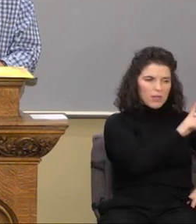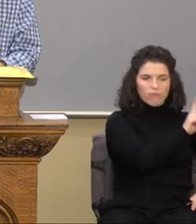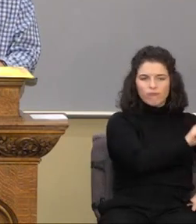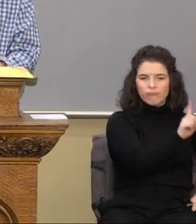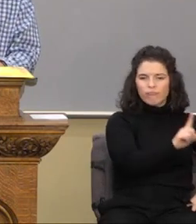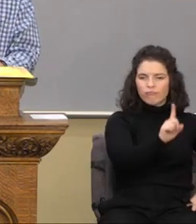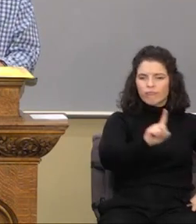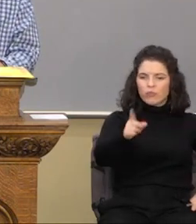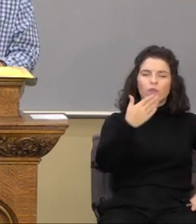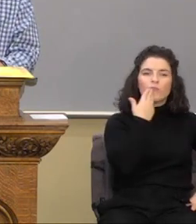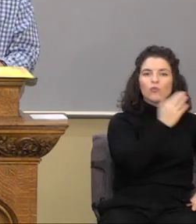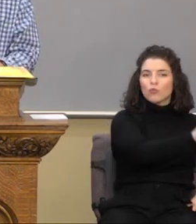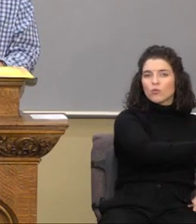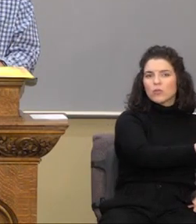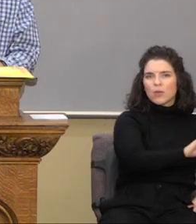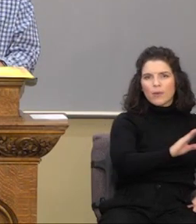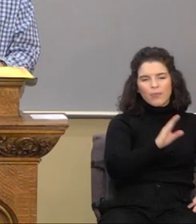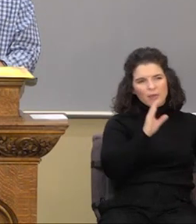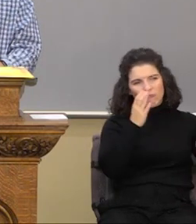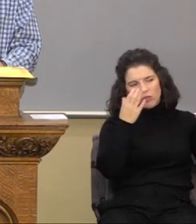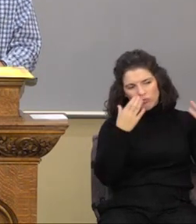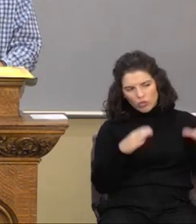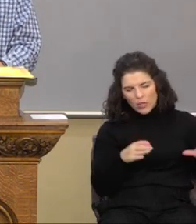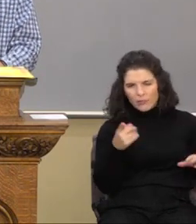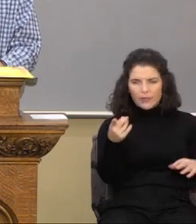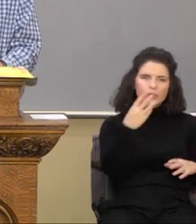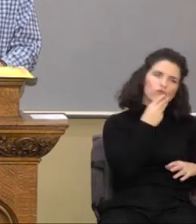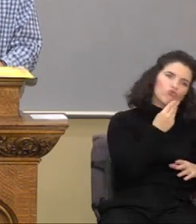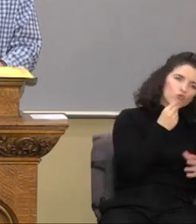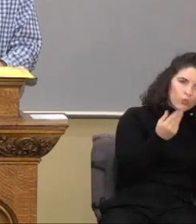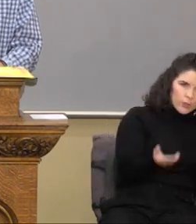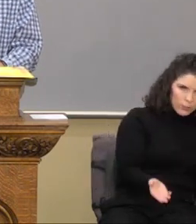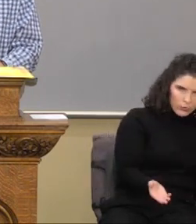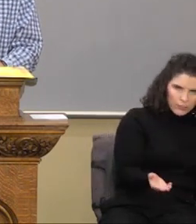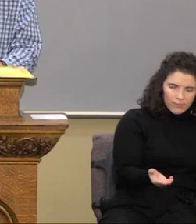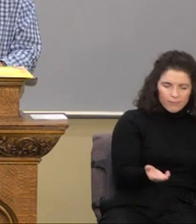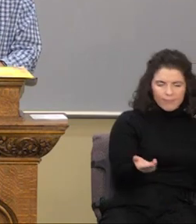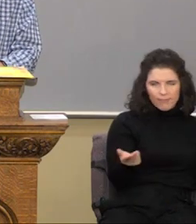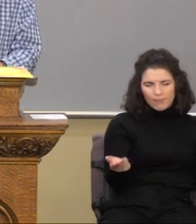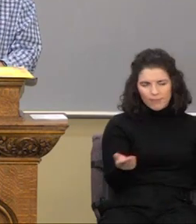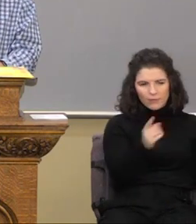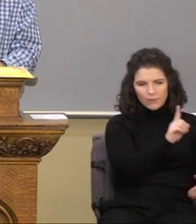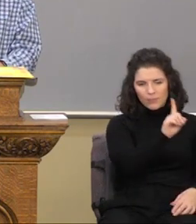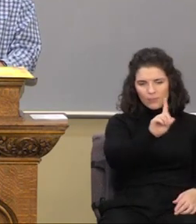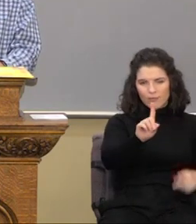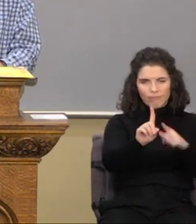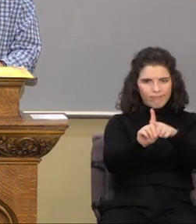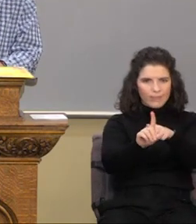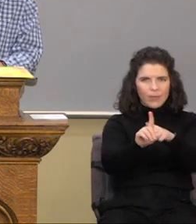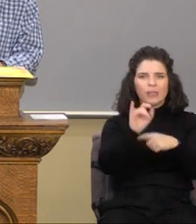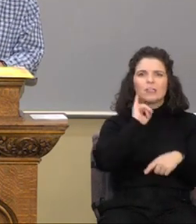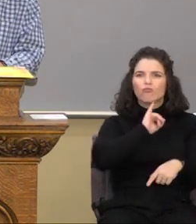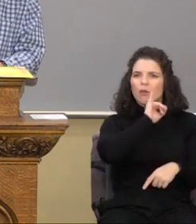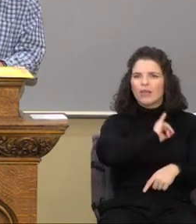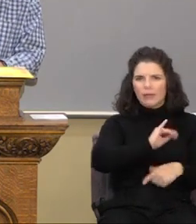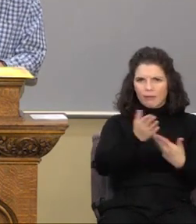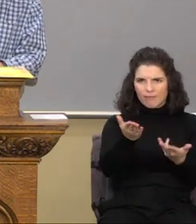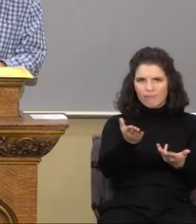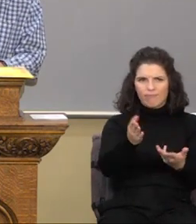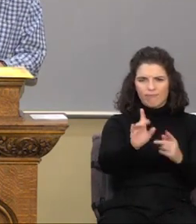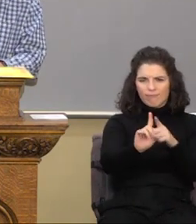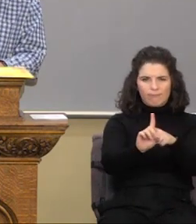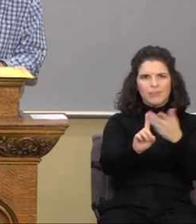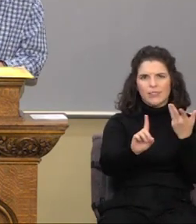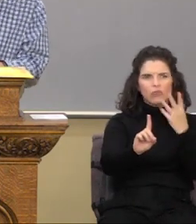odds are he's Jewish, okay? So, I'm, I take it as this is an Israeli, okay? He's, he, he's in